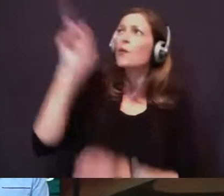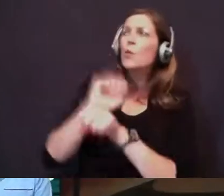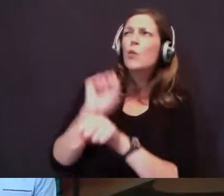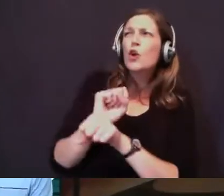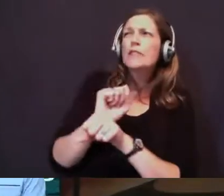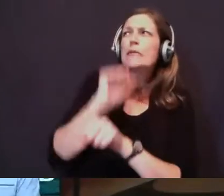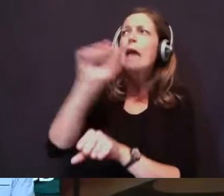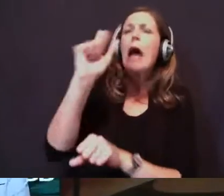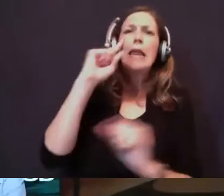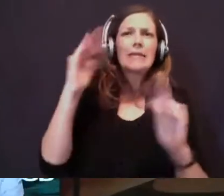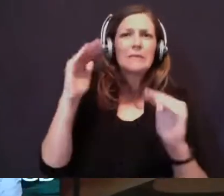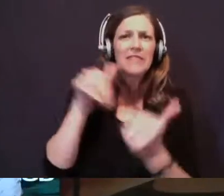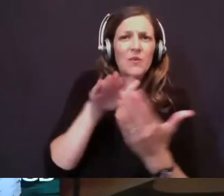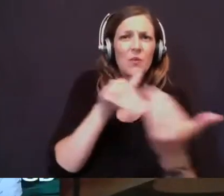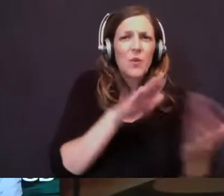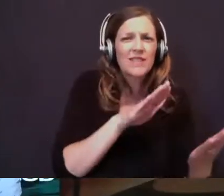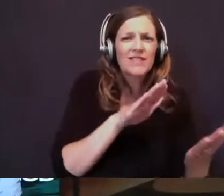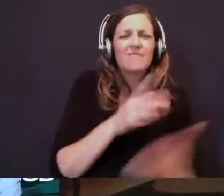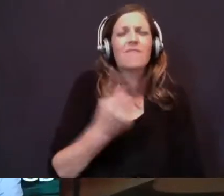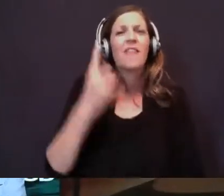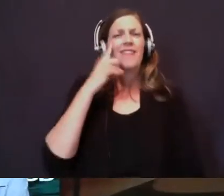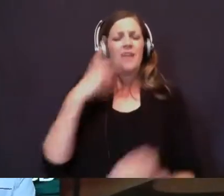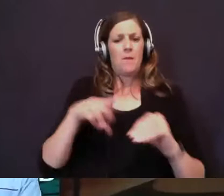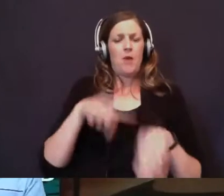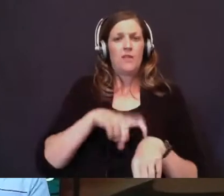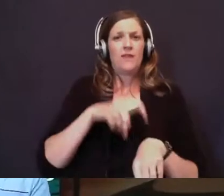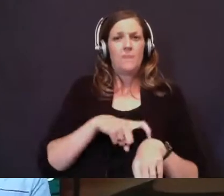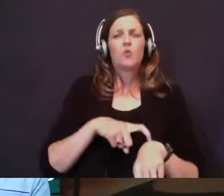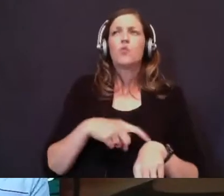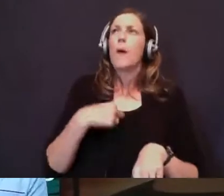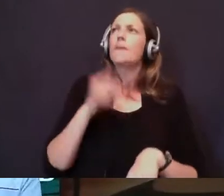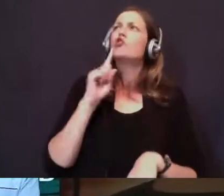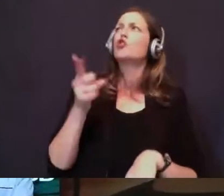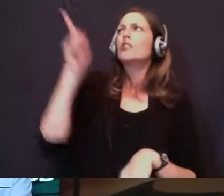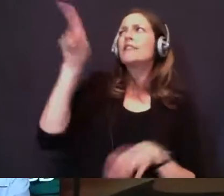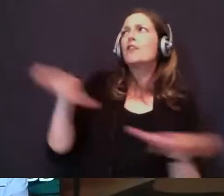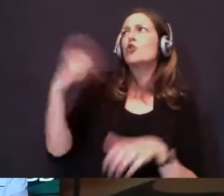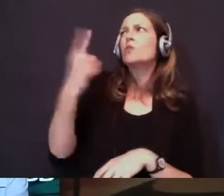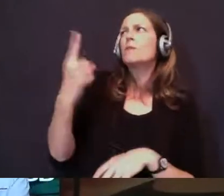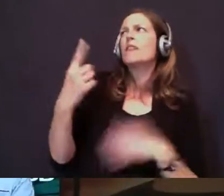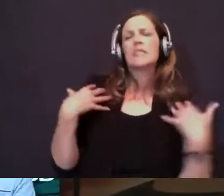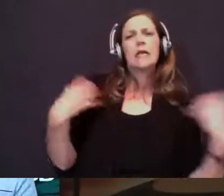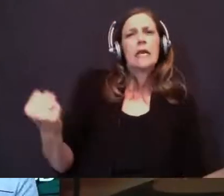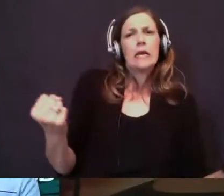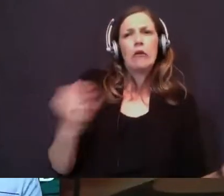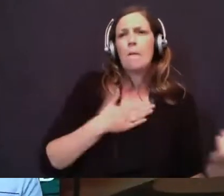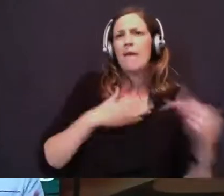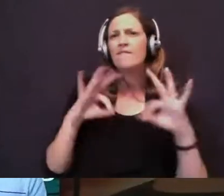ways. You know, when I think of the times where I'm so certain that God is going to do something, that he's going to heal a loved one,